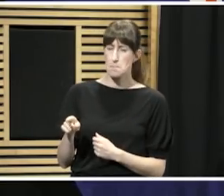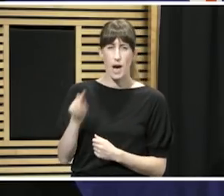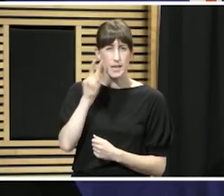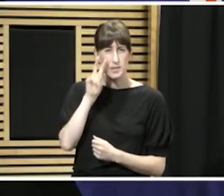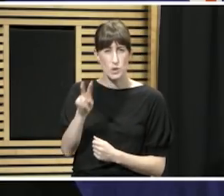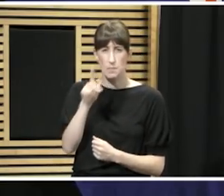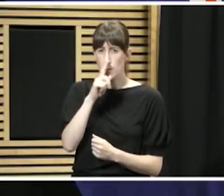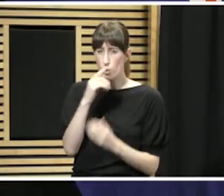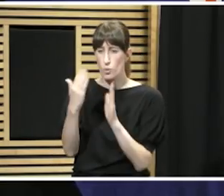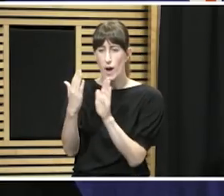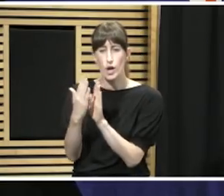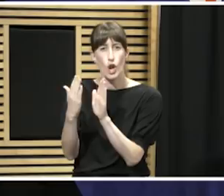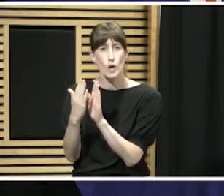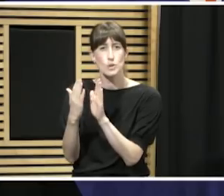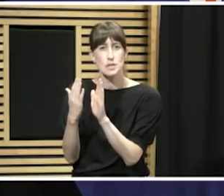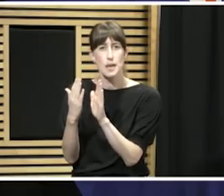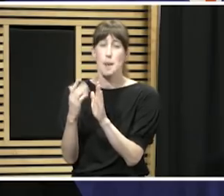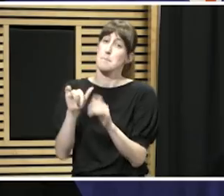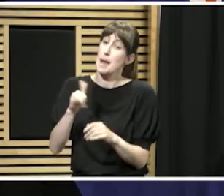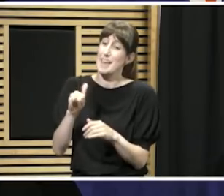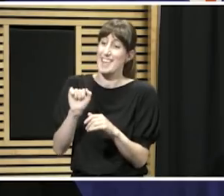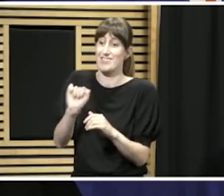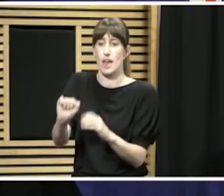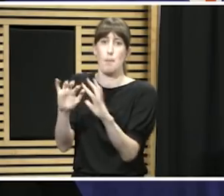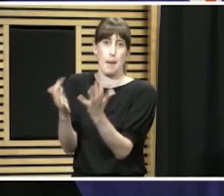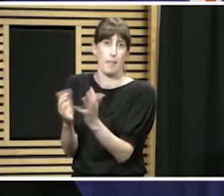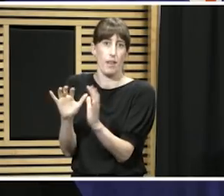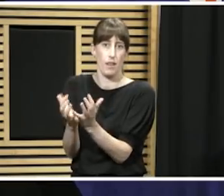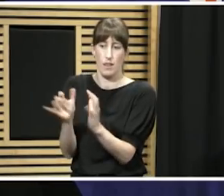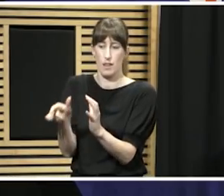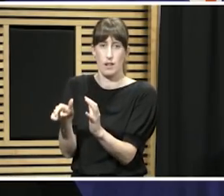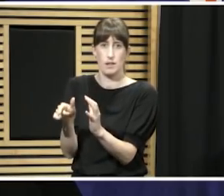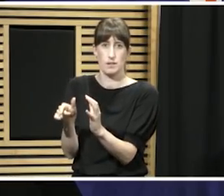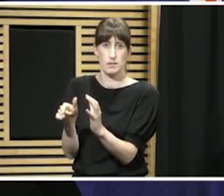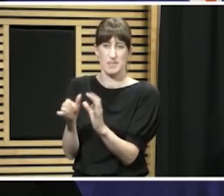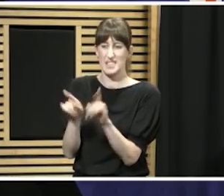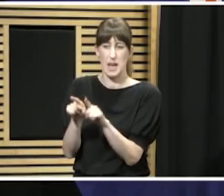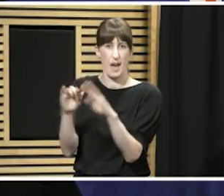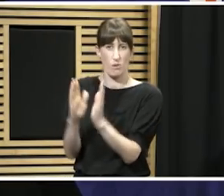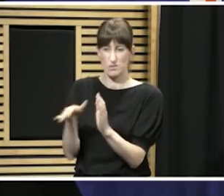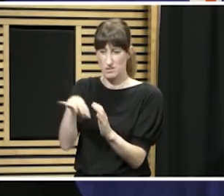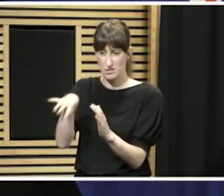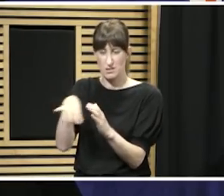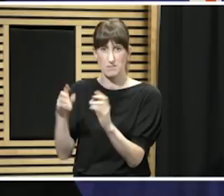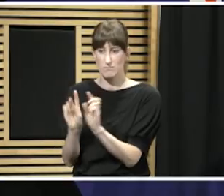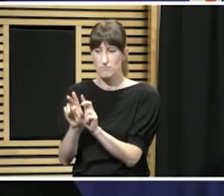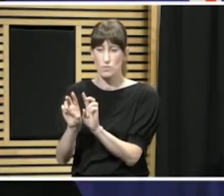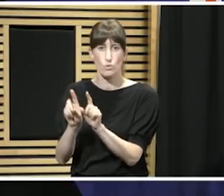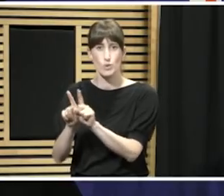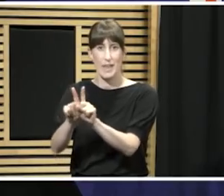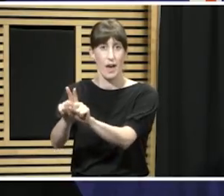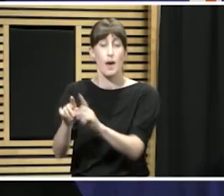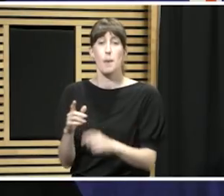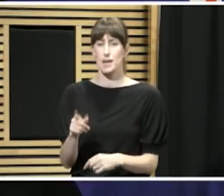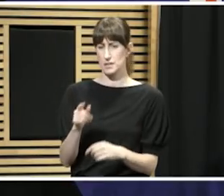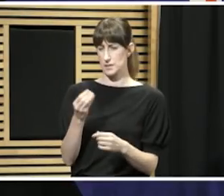social distance. Obviously, some were still in their bubble, but it was obvious to me that some weren't